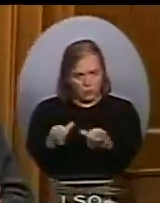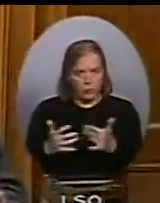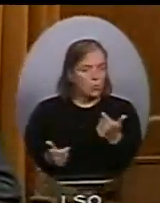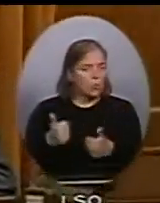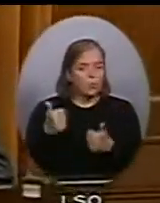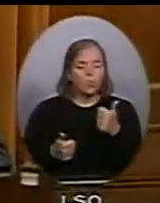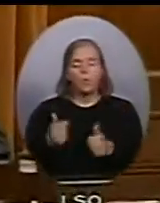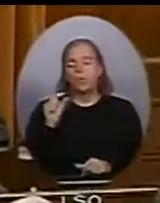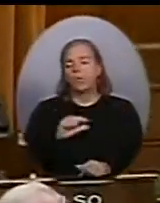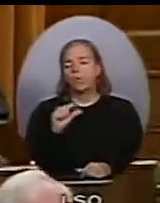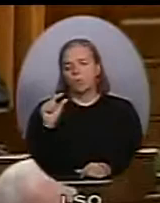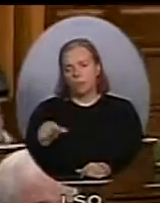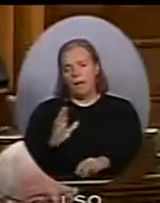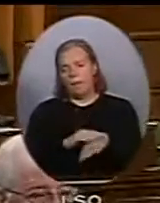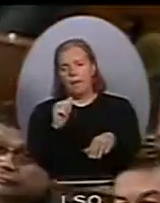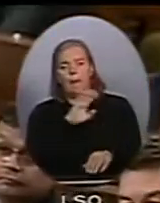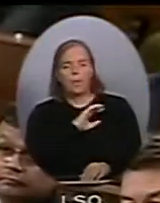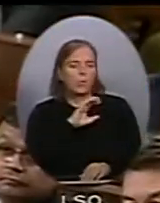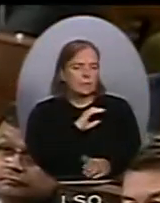Mr.